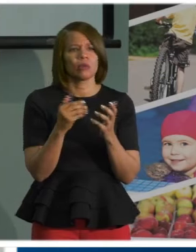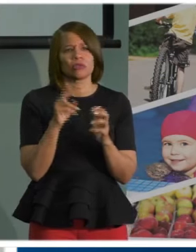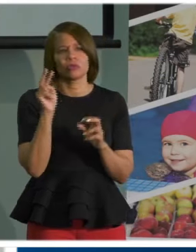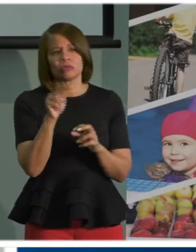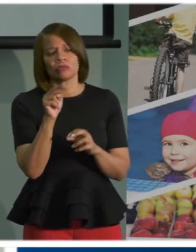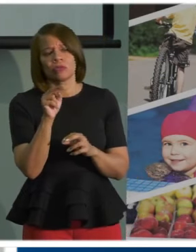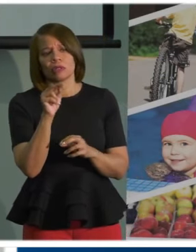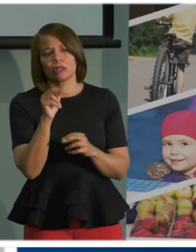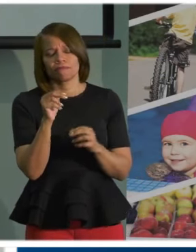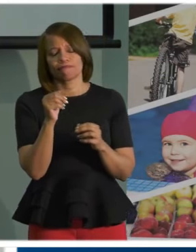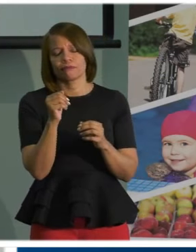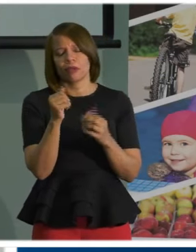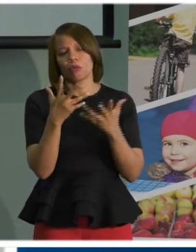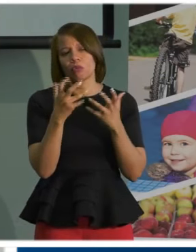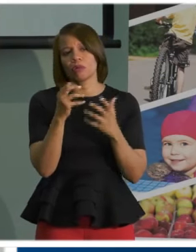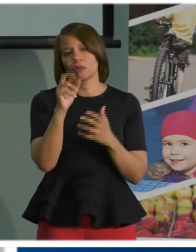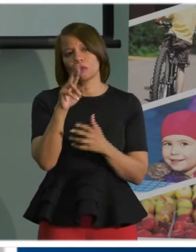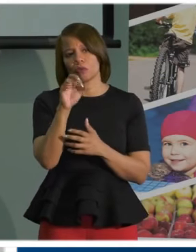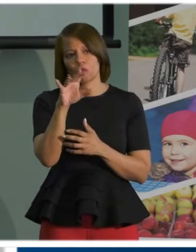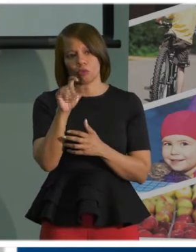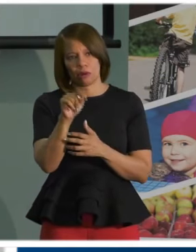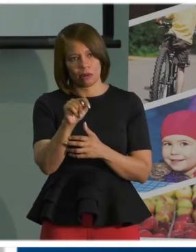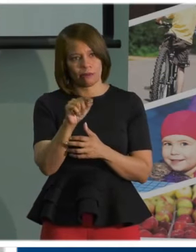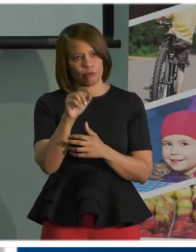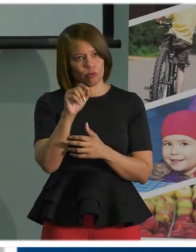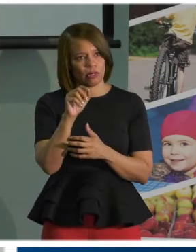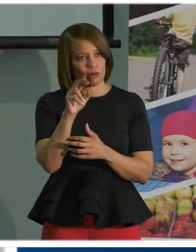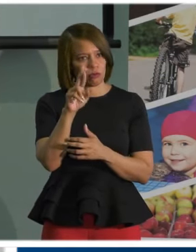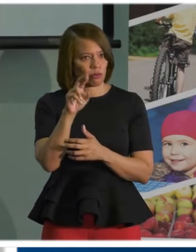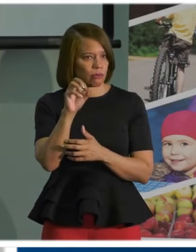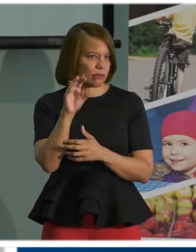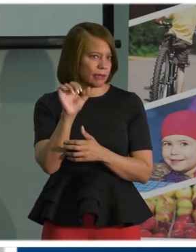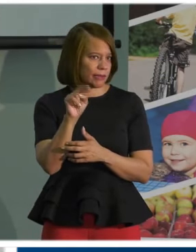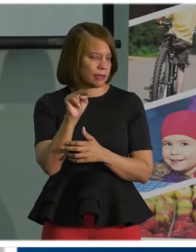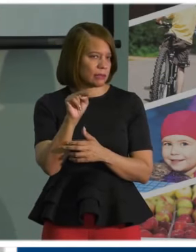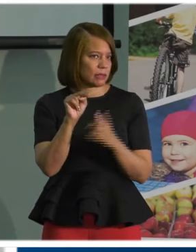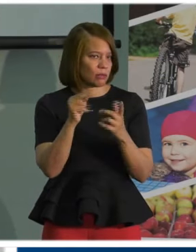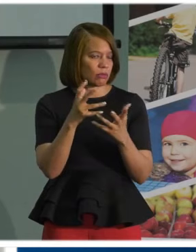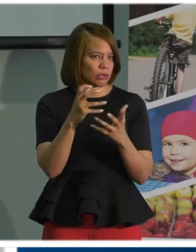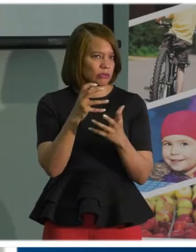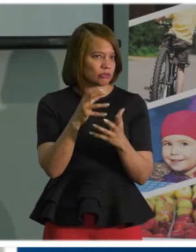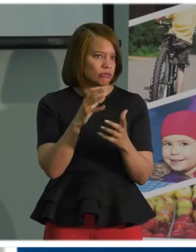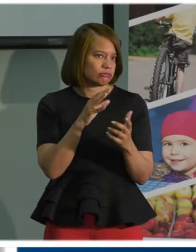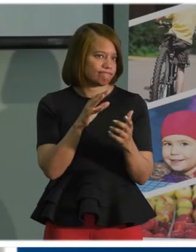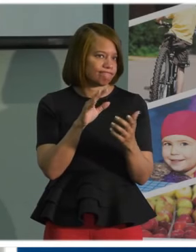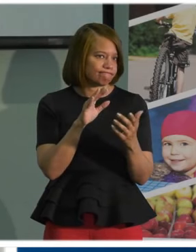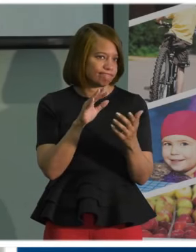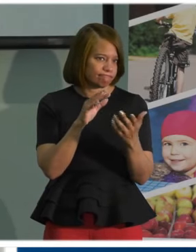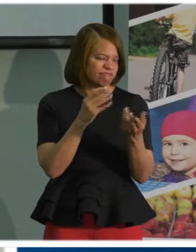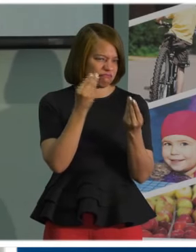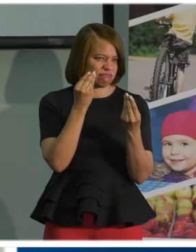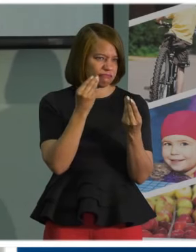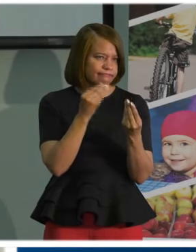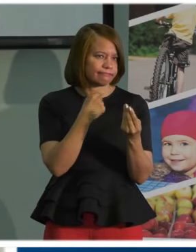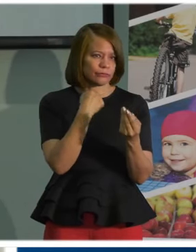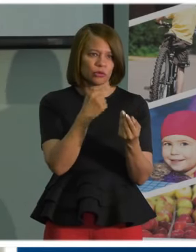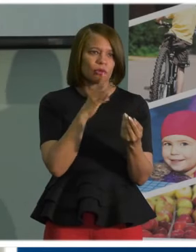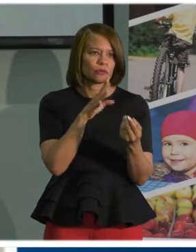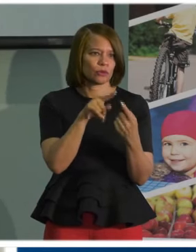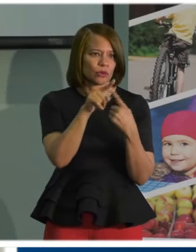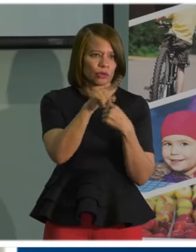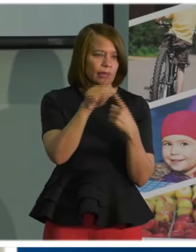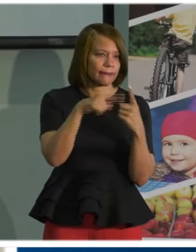folks in the community that do not currently have masks or facial coverings. Uh, can they